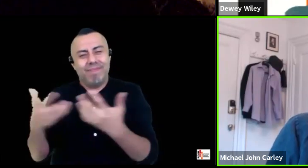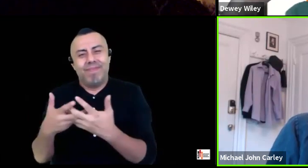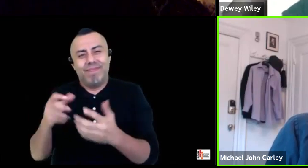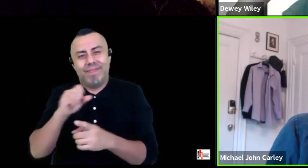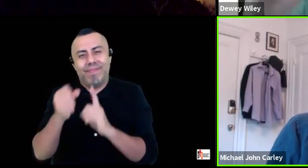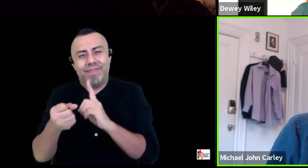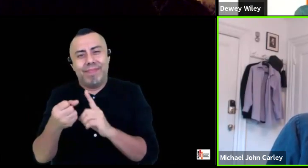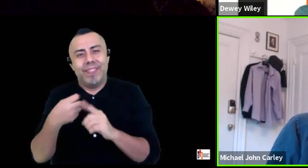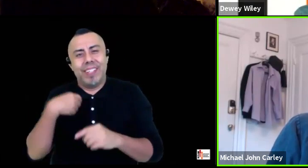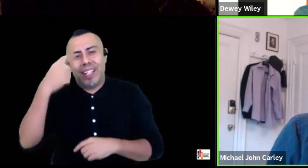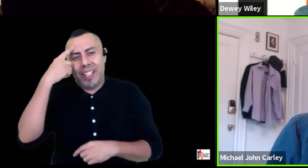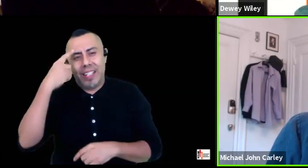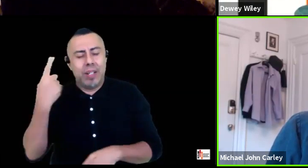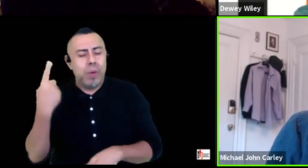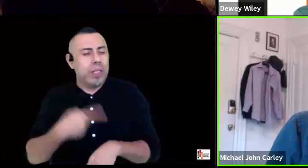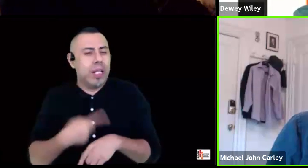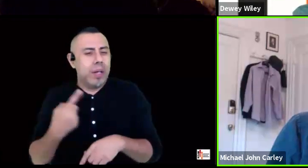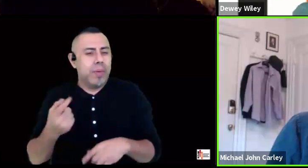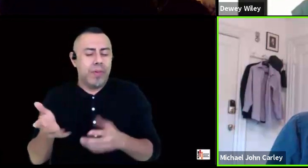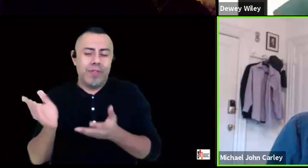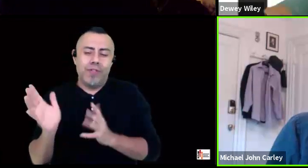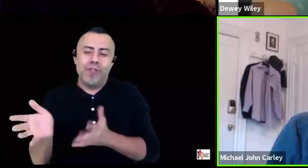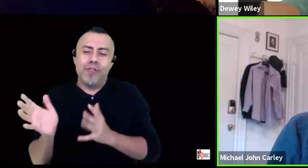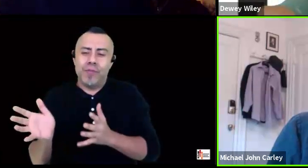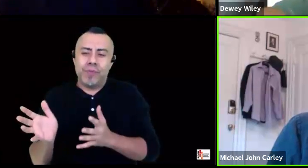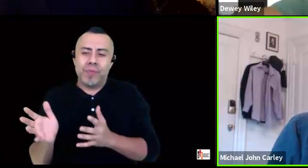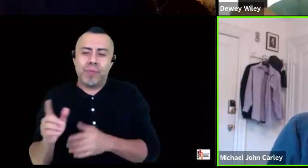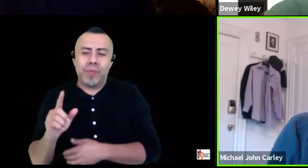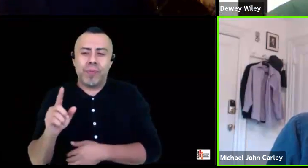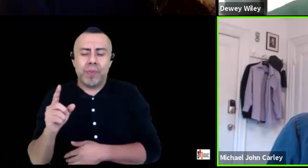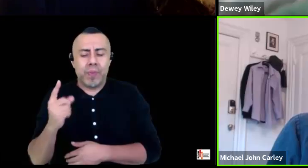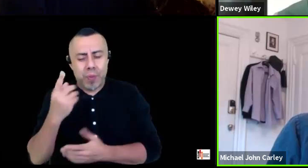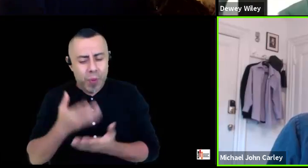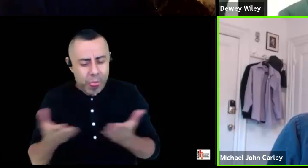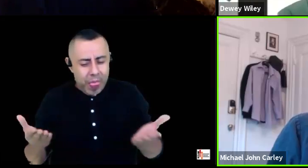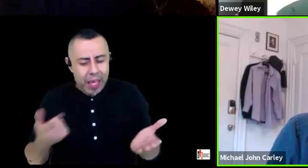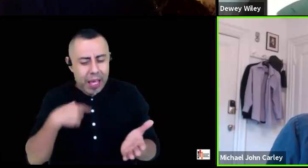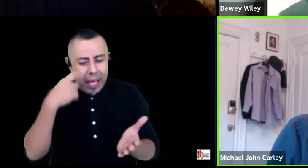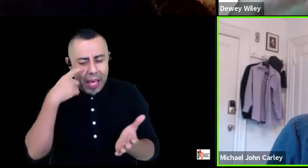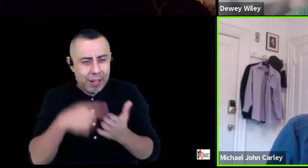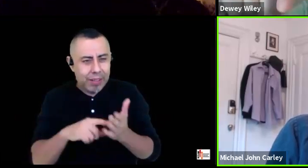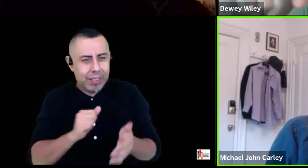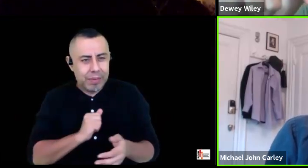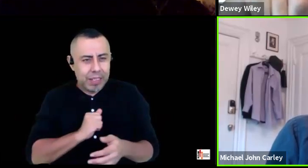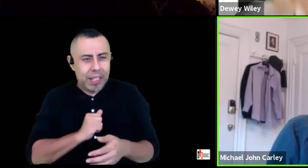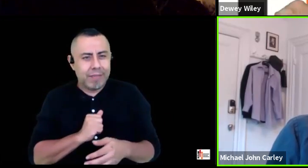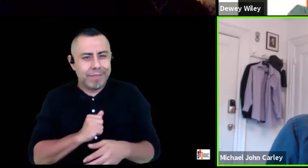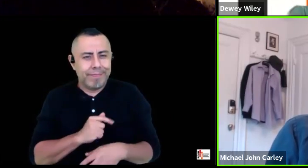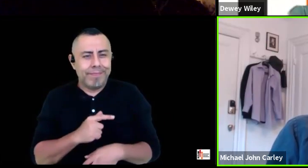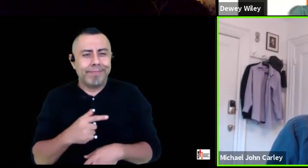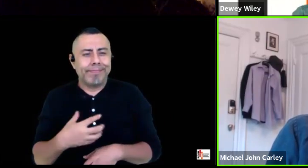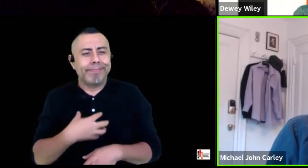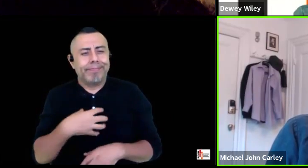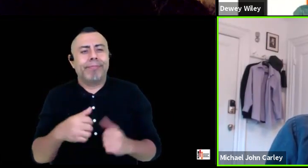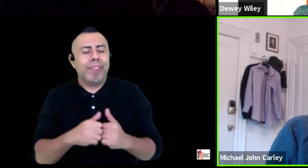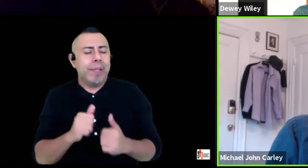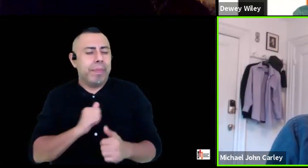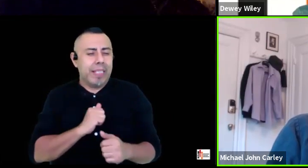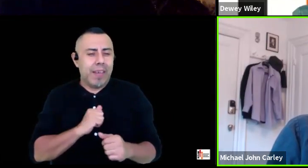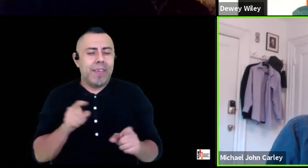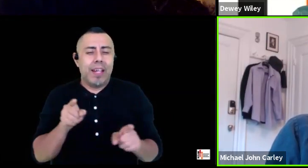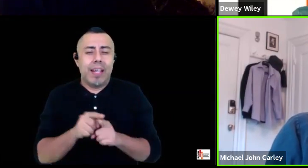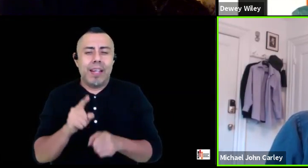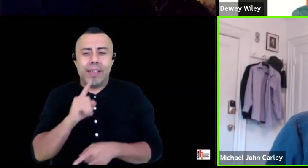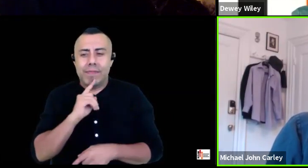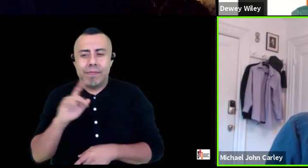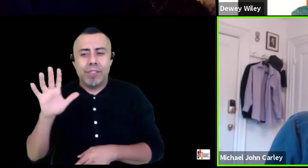point about the only like issue of like personal resentment that i found you know as a person when i was 25 years old that seeped into this